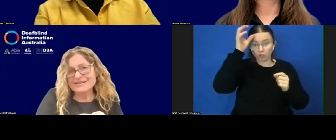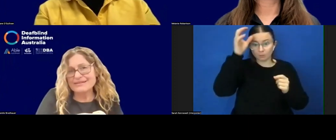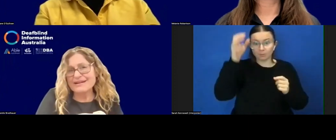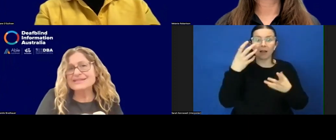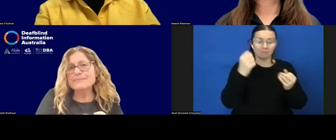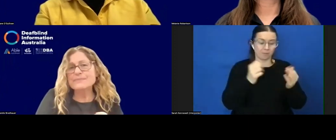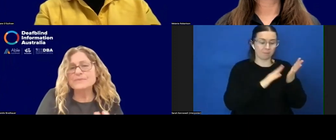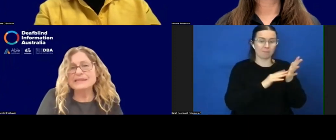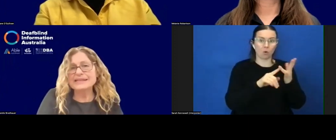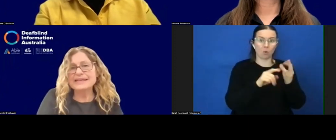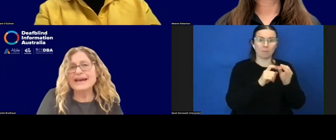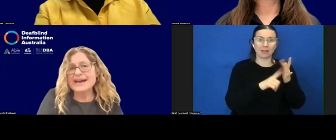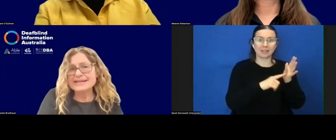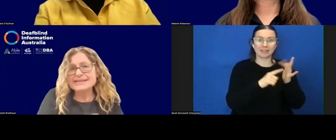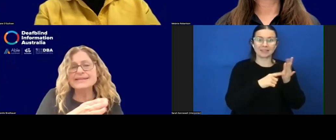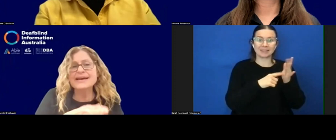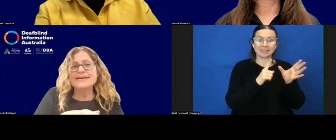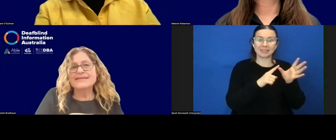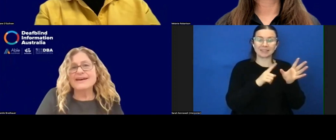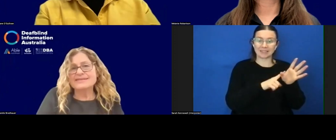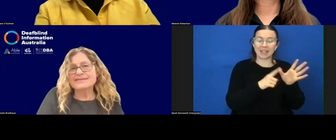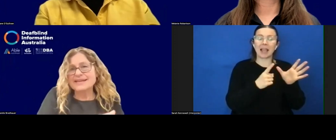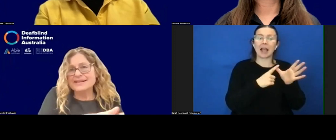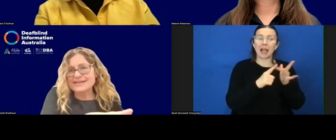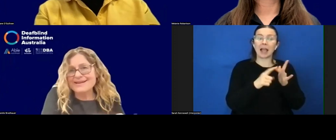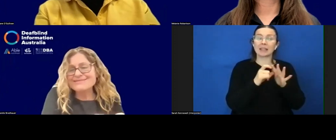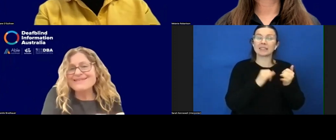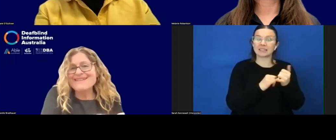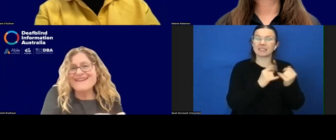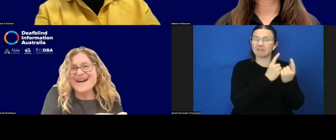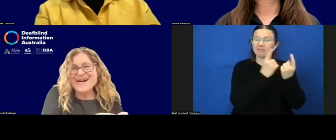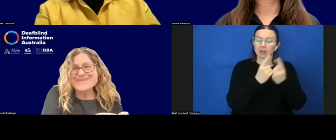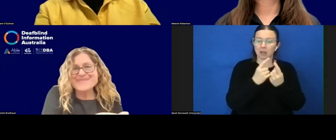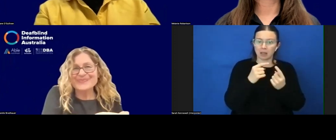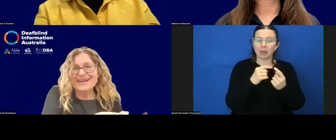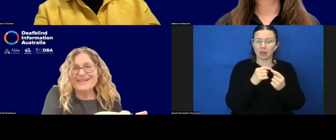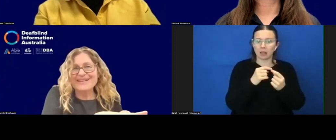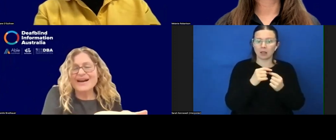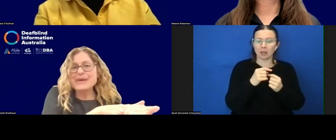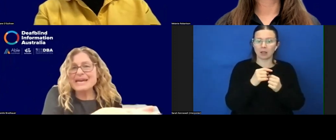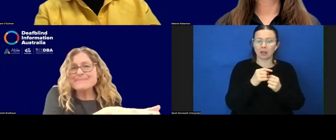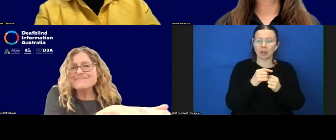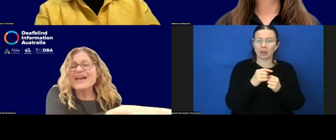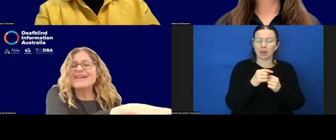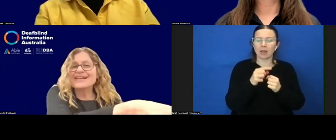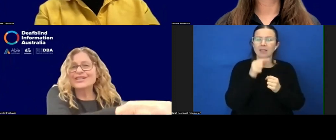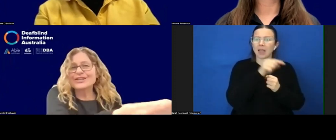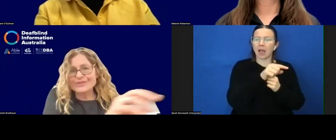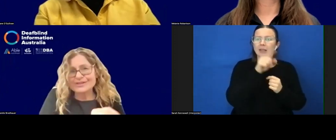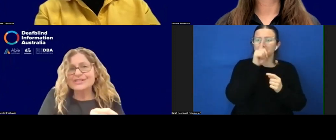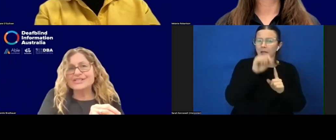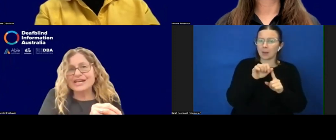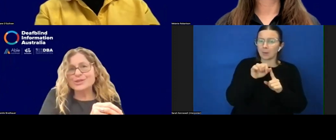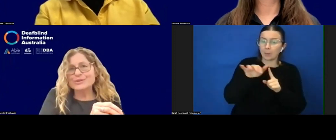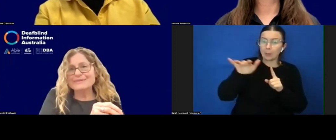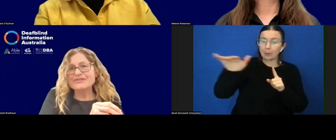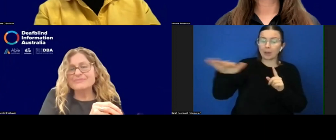there's a mobility, there are some mobility aids that send out a beam and that's